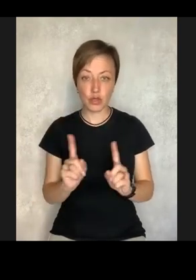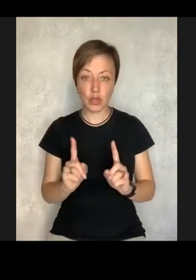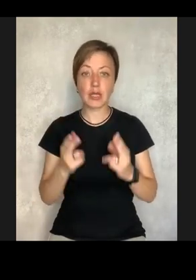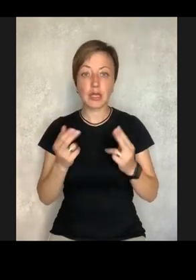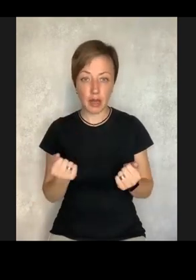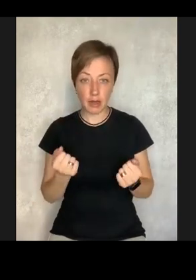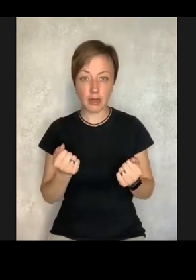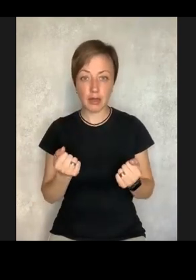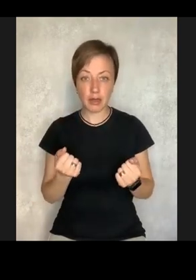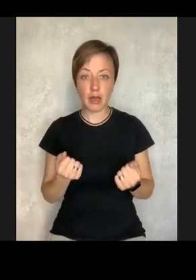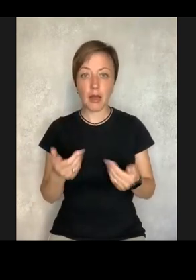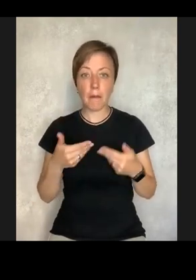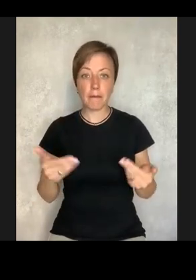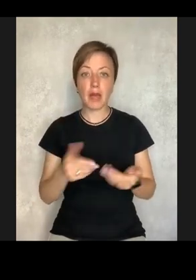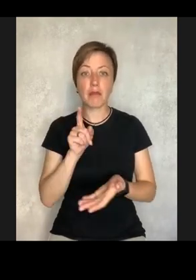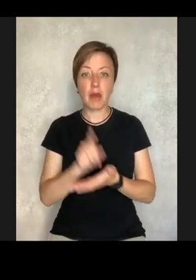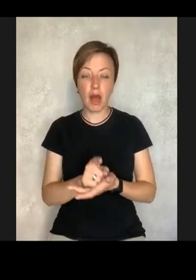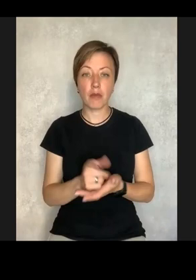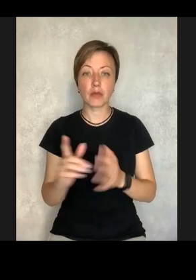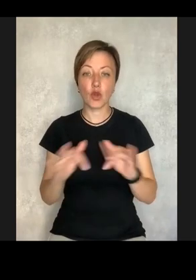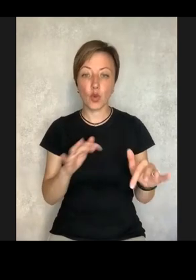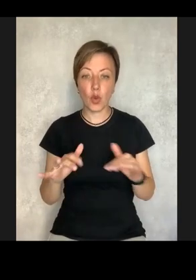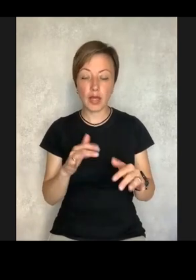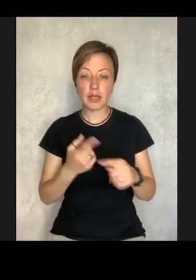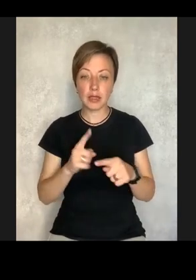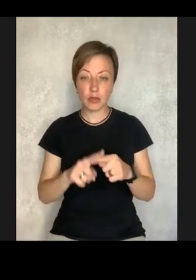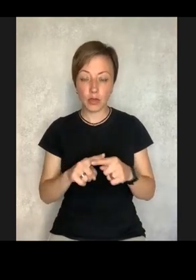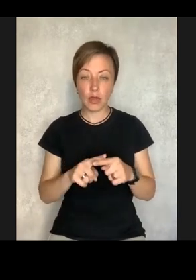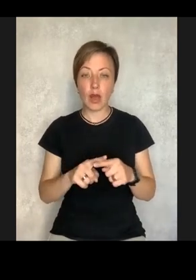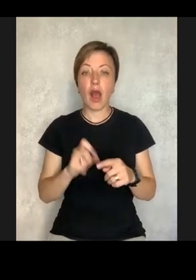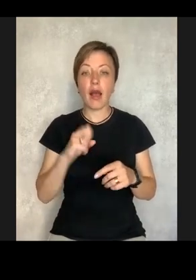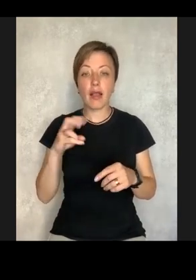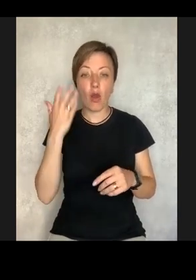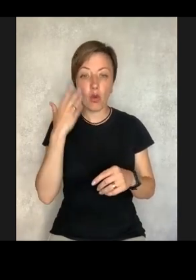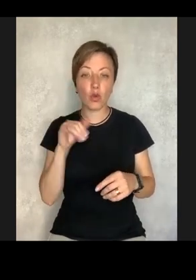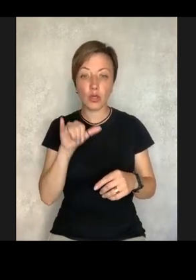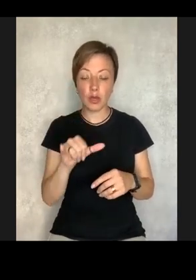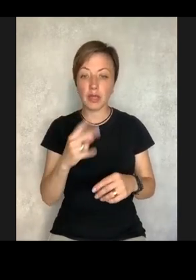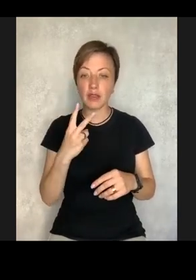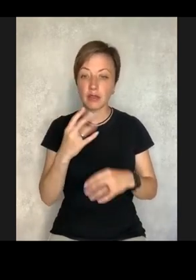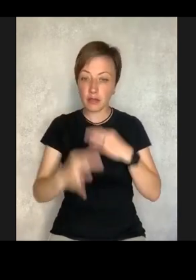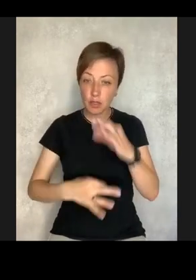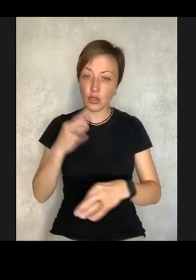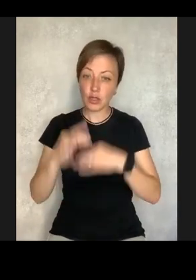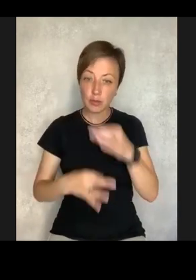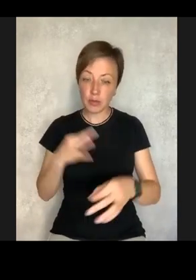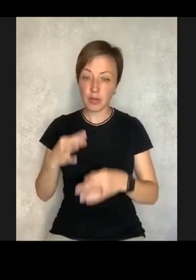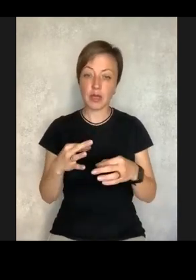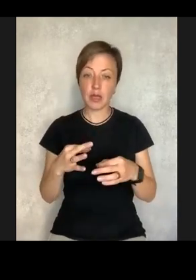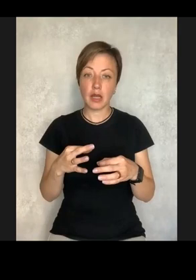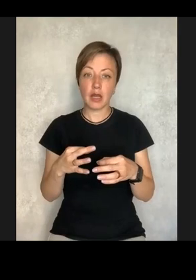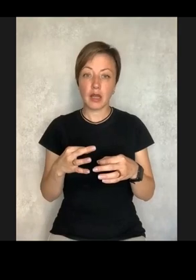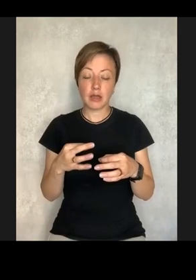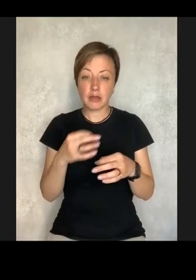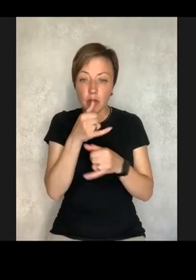it. I understand this is the way we need to move this rock. But